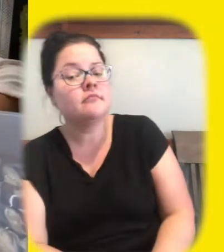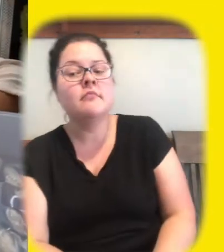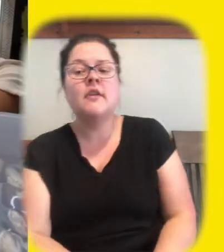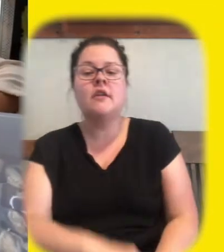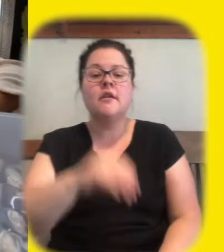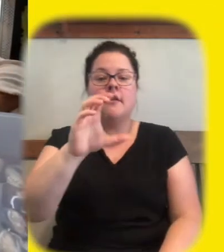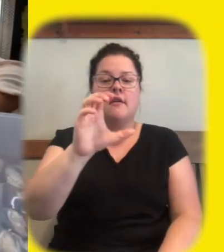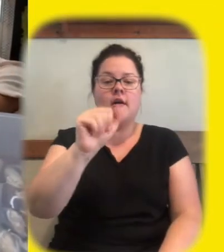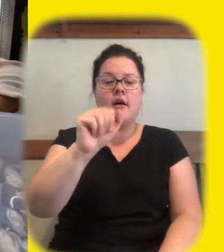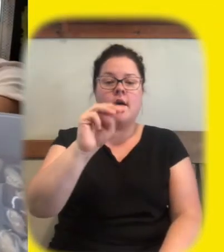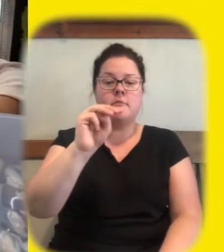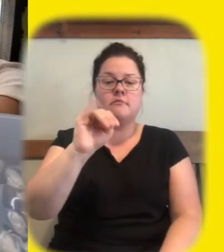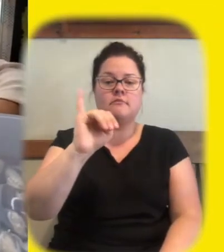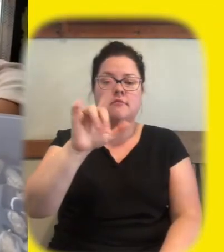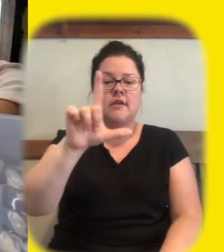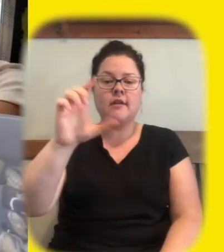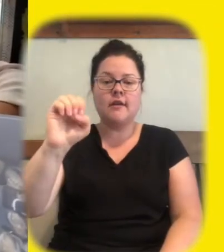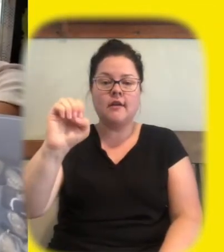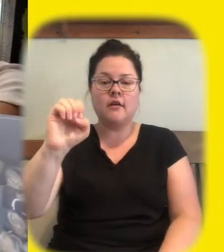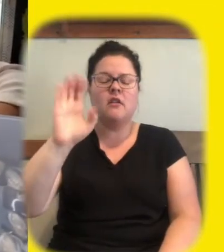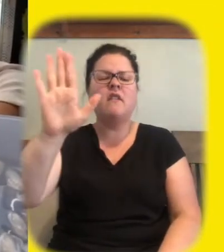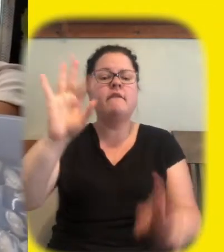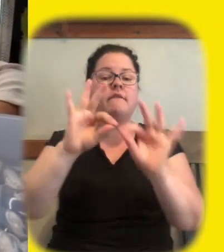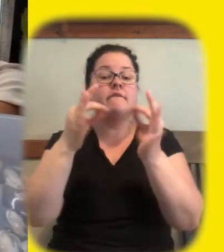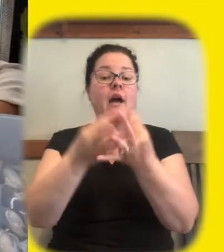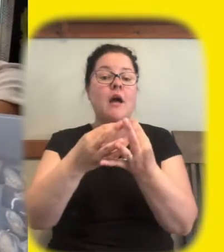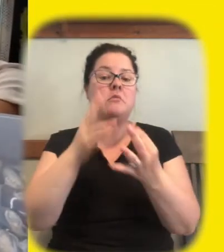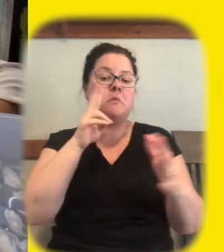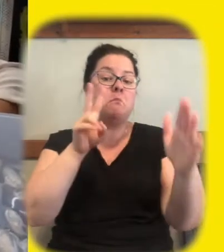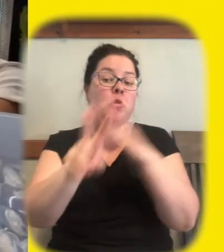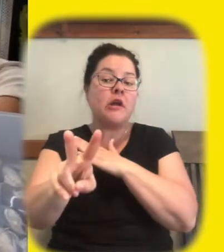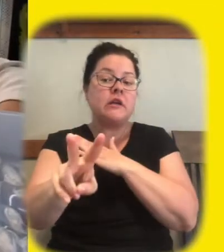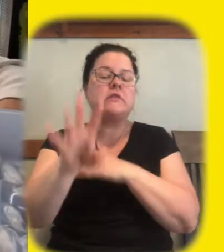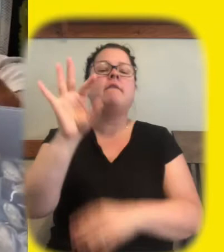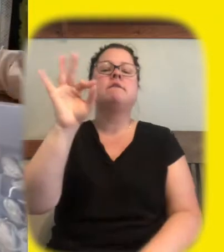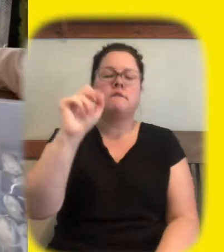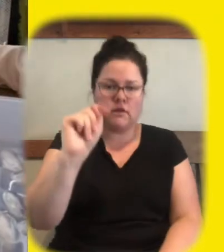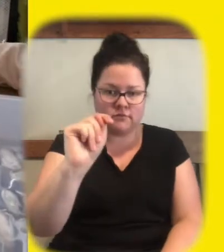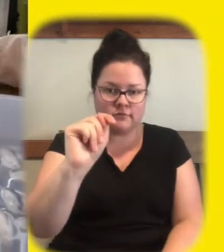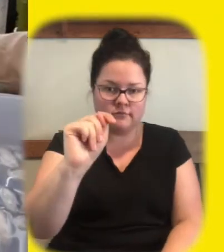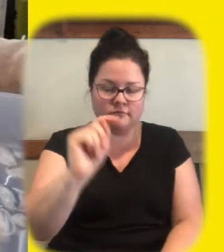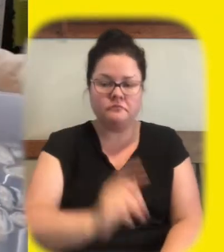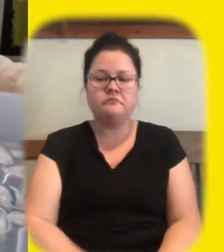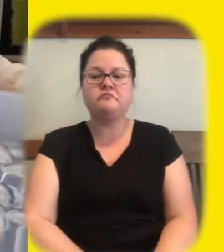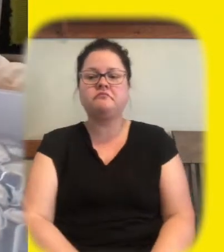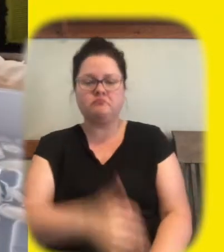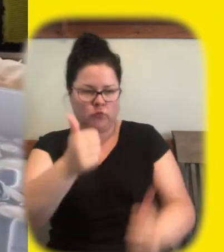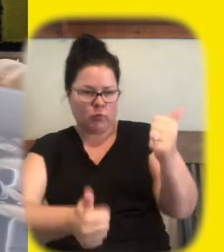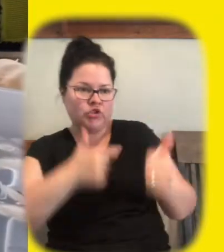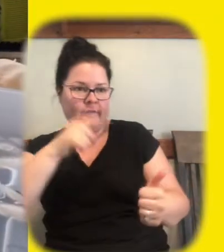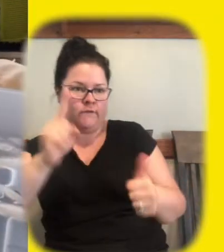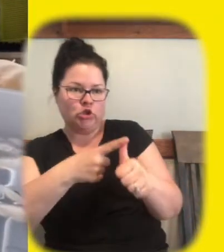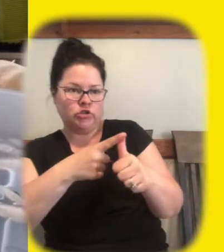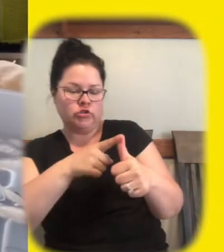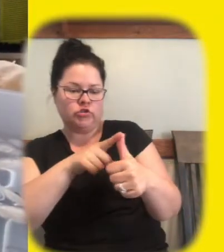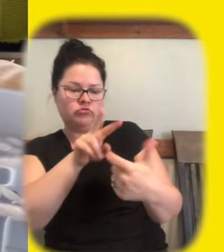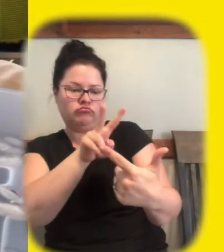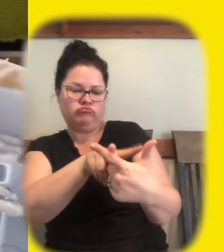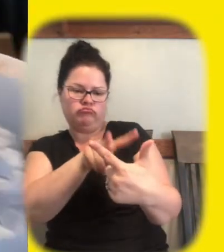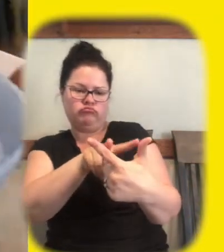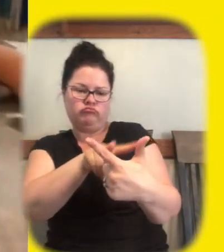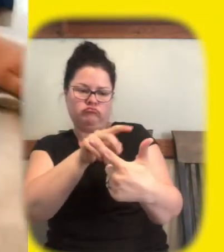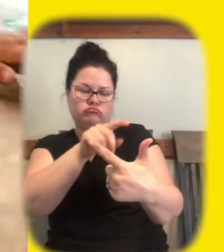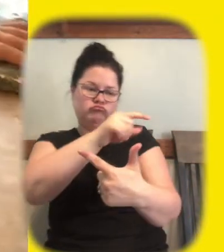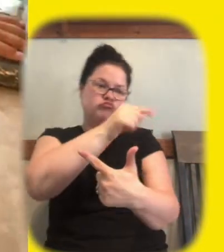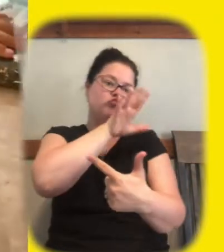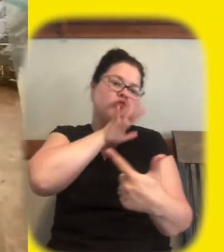says fat that's their prediction at the wilson household all right which one would you like to try first